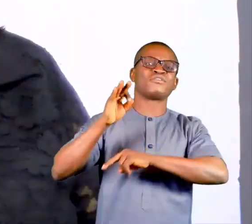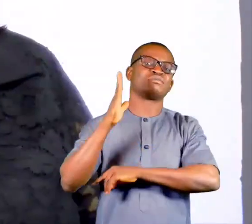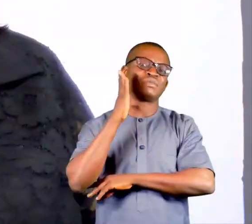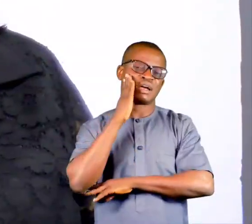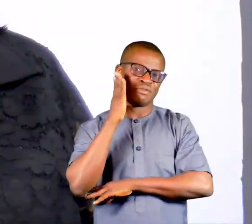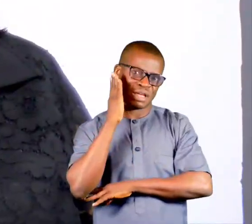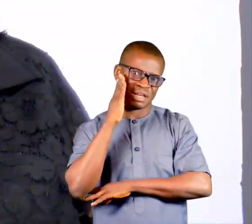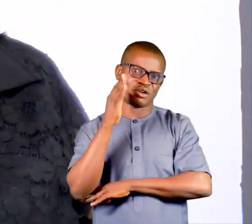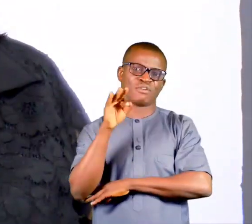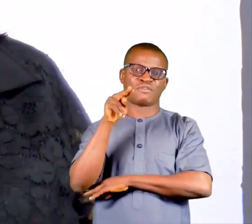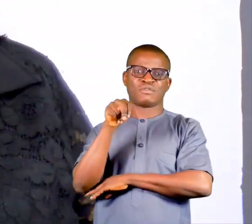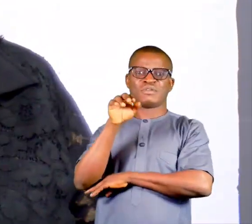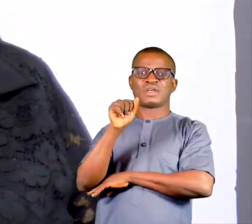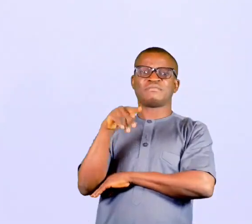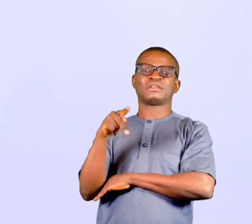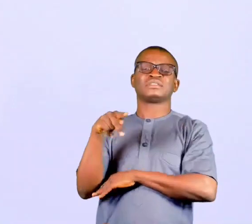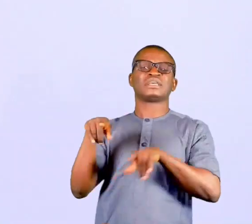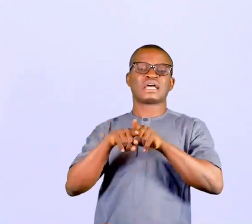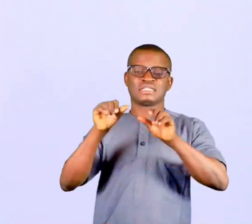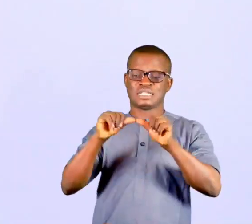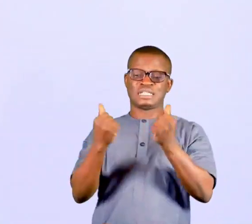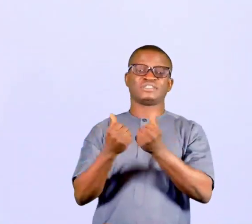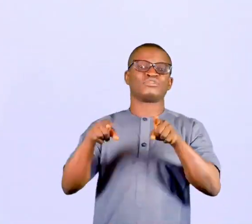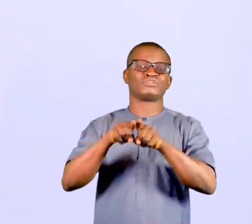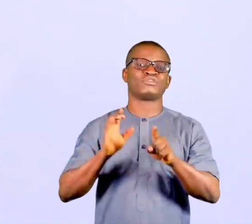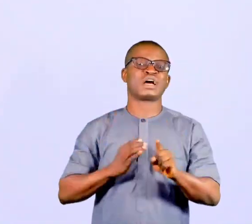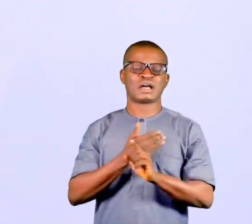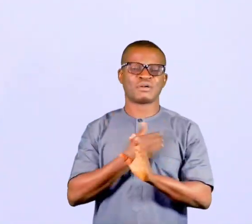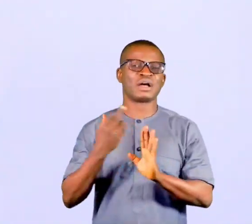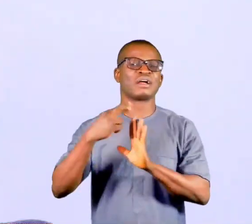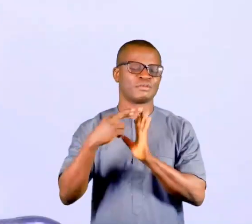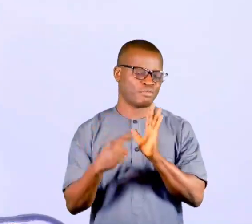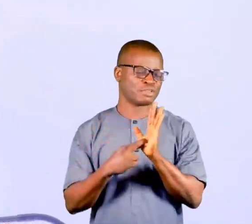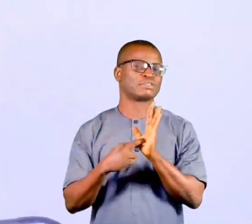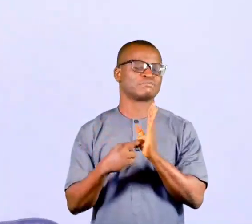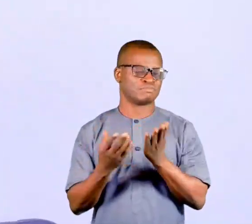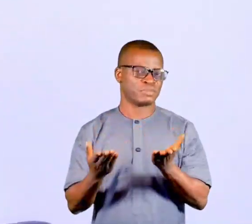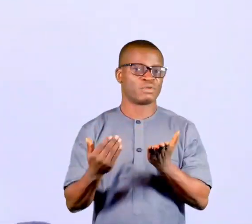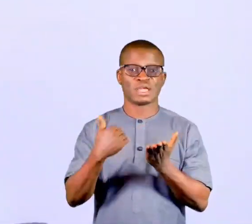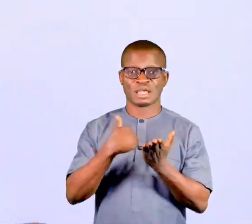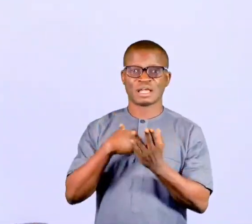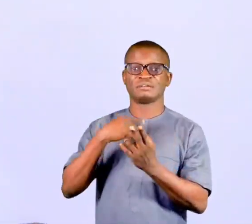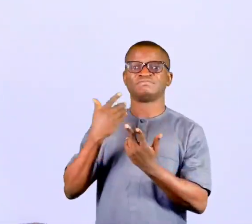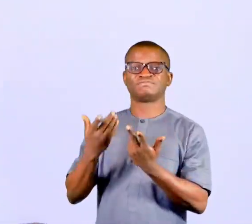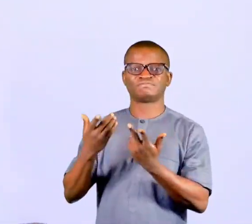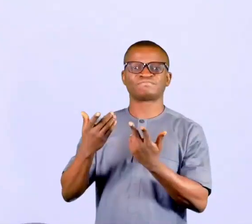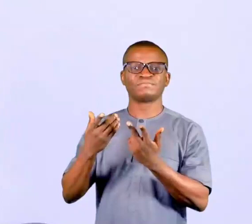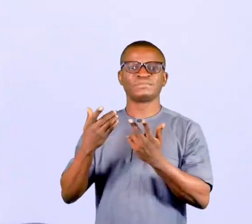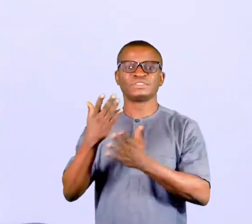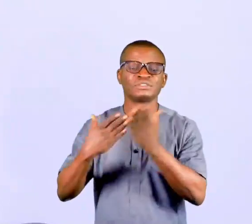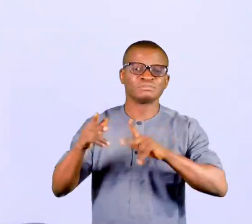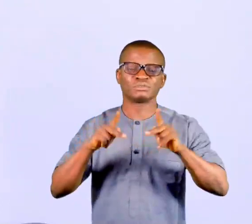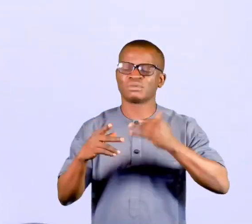of Naptip as an agency and also our reporting channels. We have children